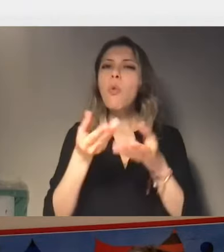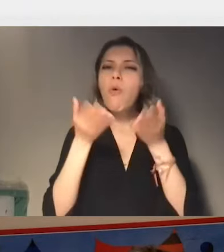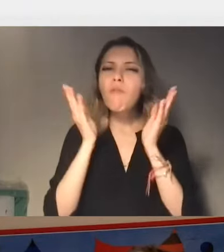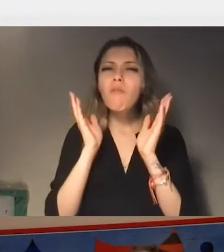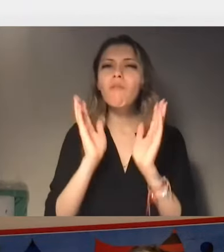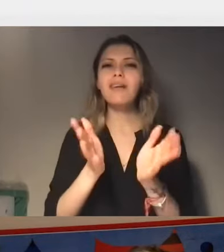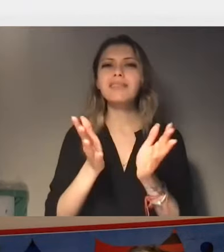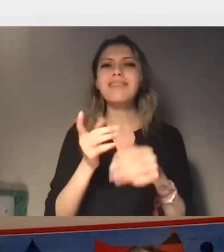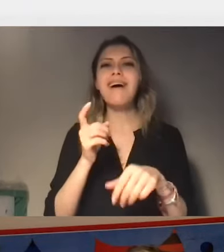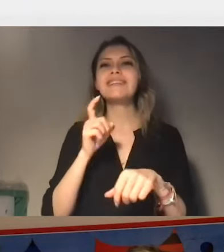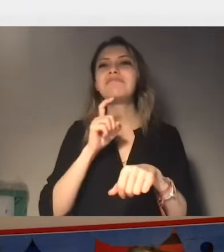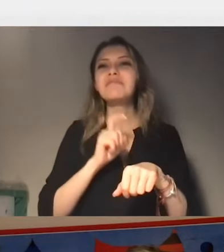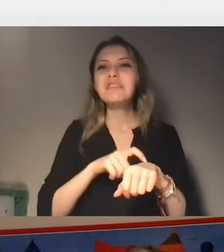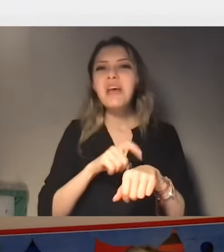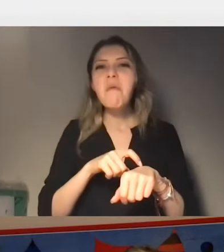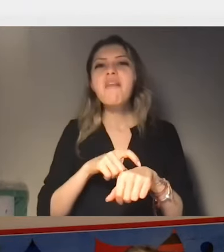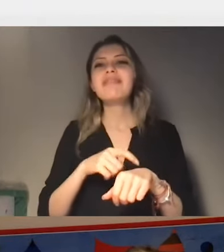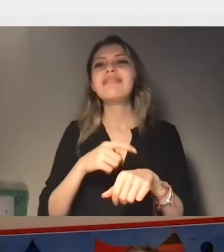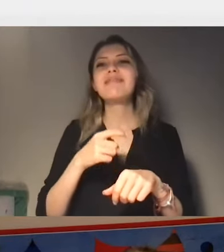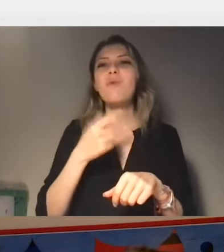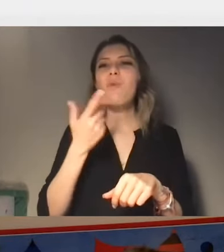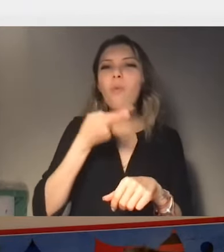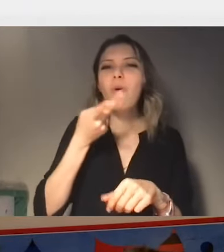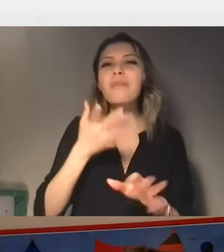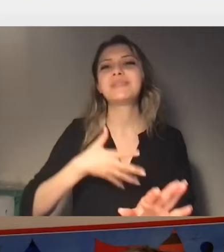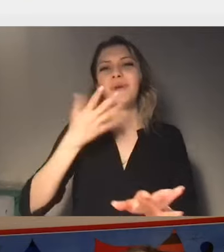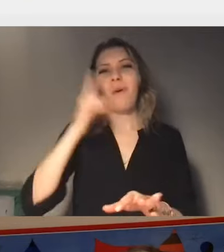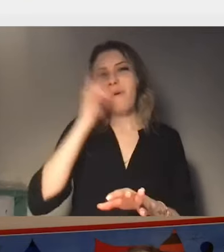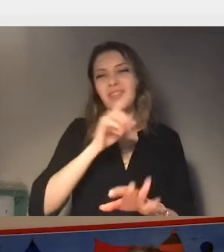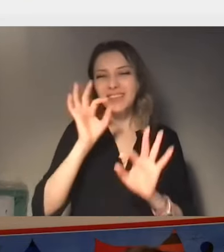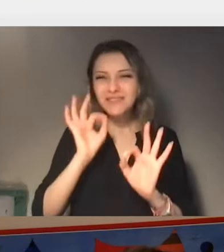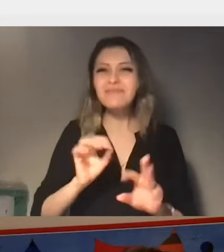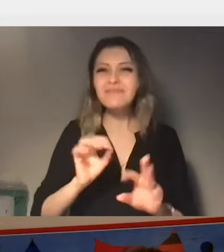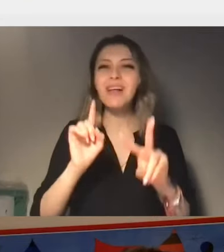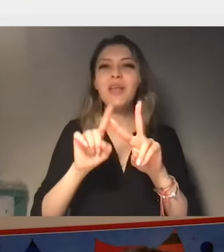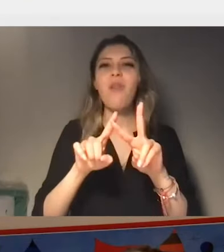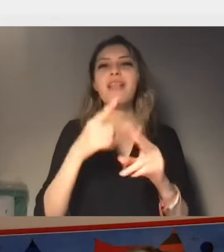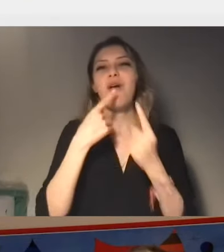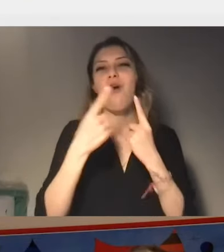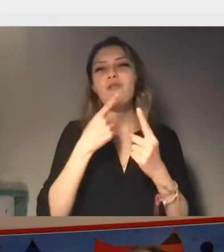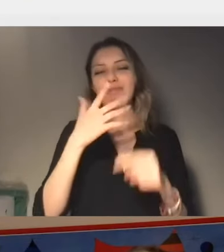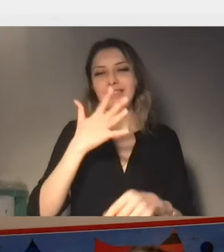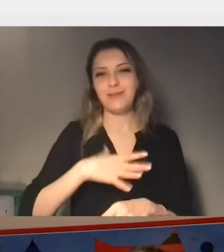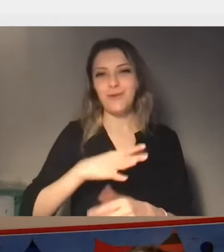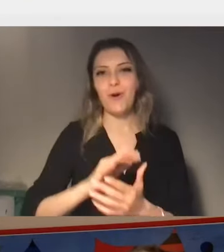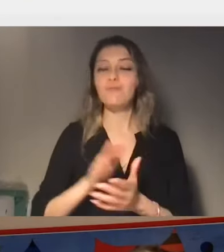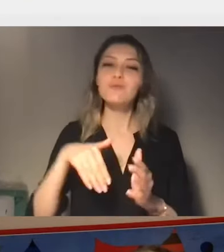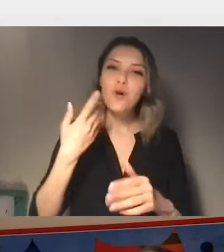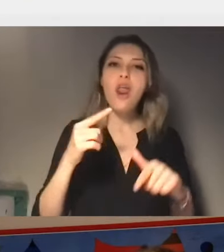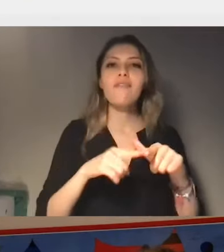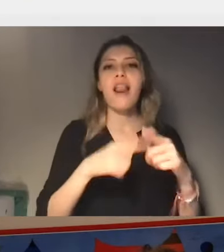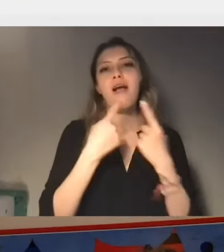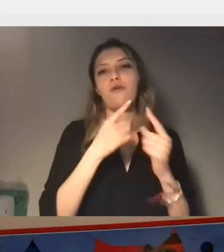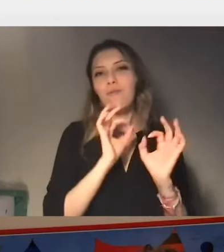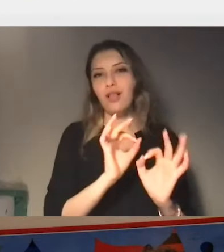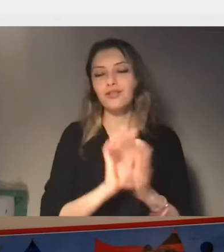should leave the floor to Nicoletta, and afterwards to Ferret. Go ahead, please, Nicoletta, floor is